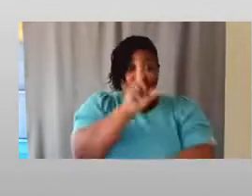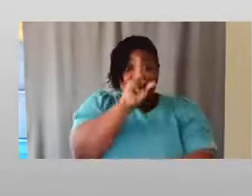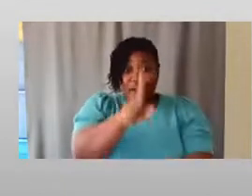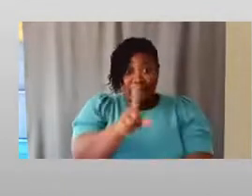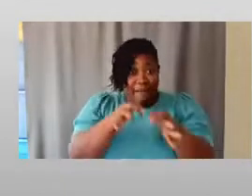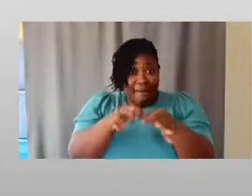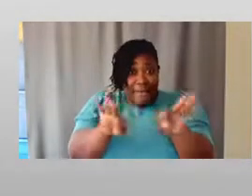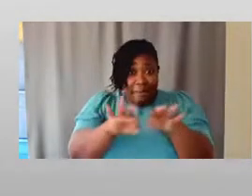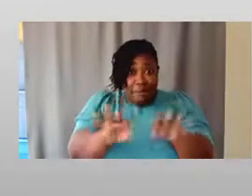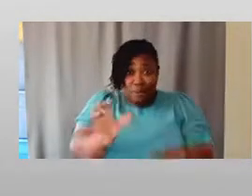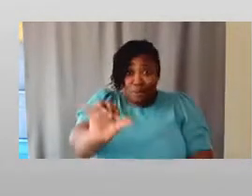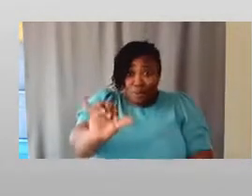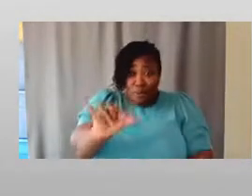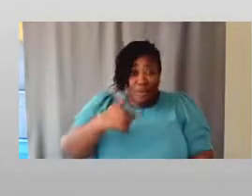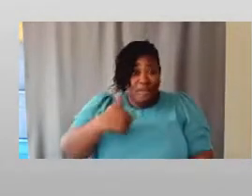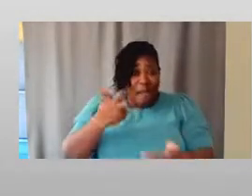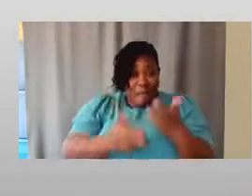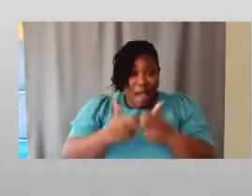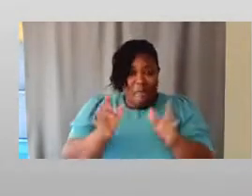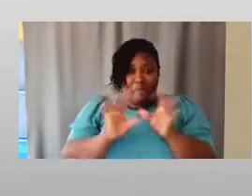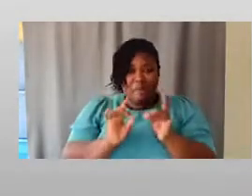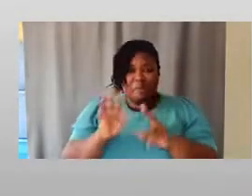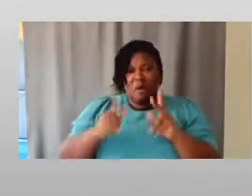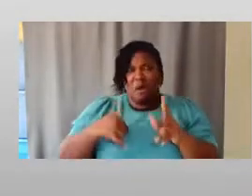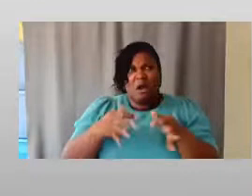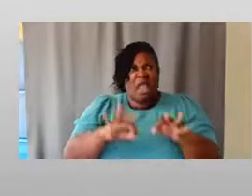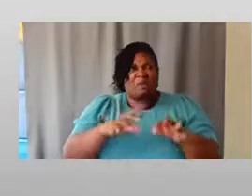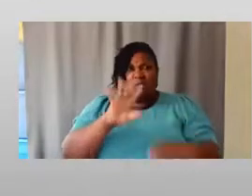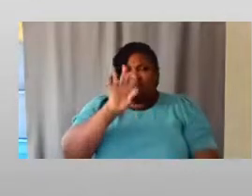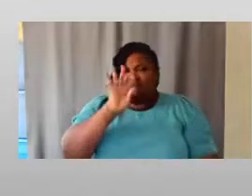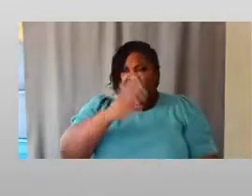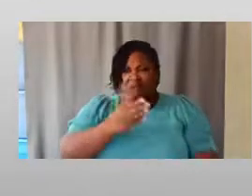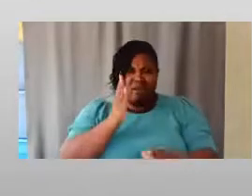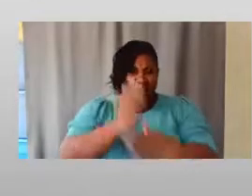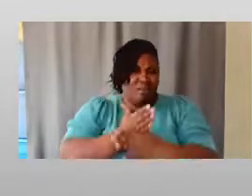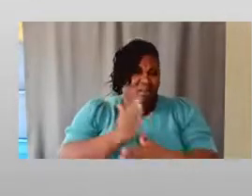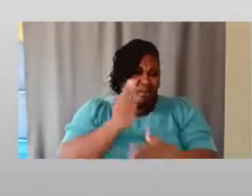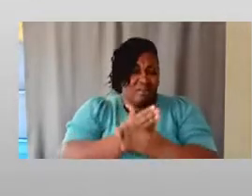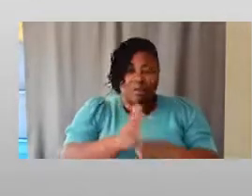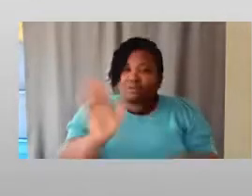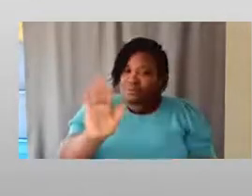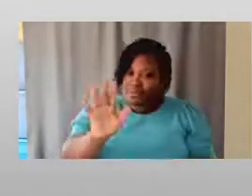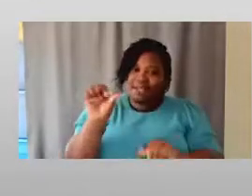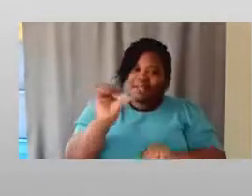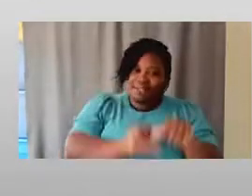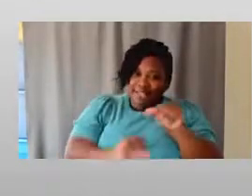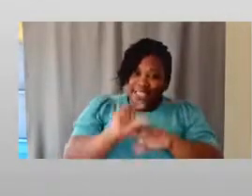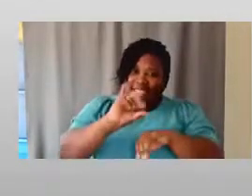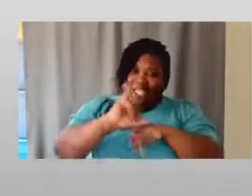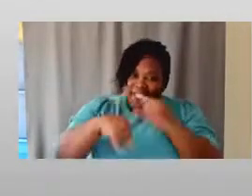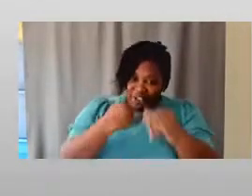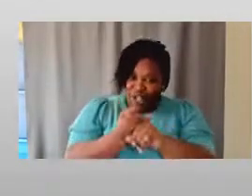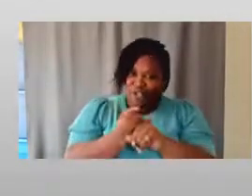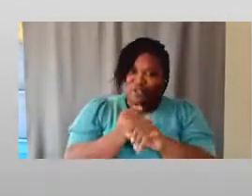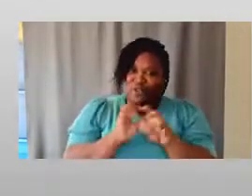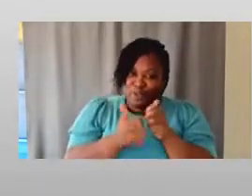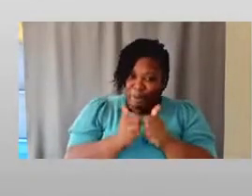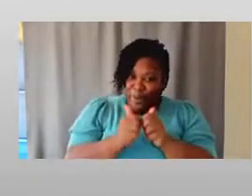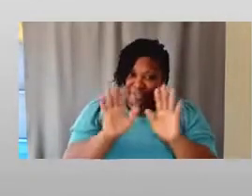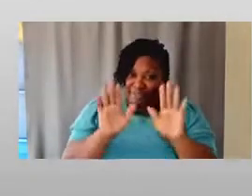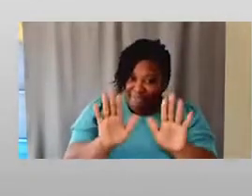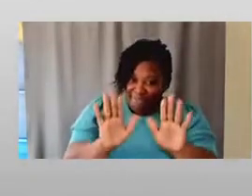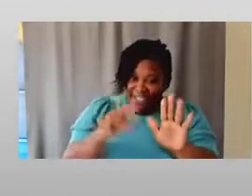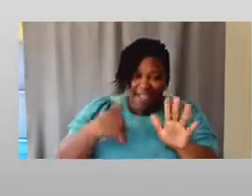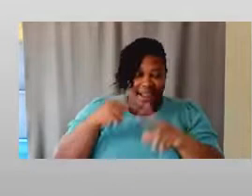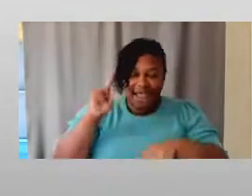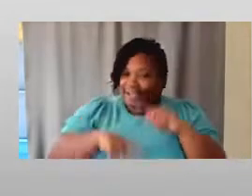had issues where people are like, I hate captions. They're annoying. And I'm like, science is an international sport and I